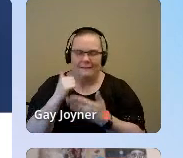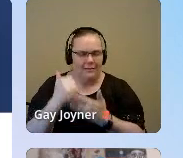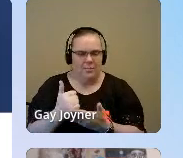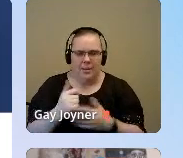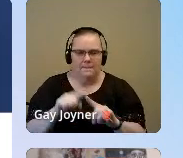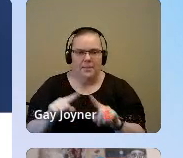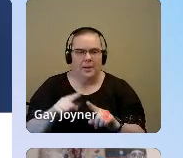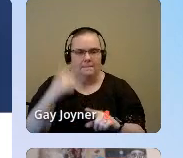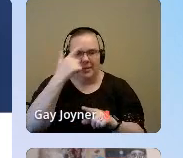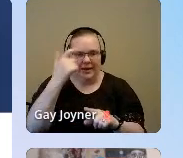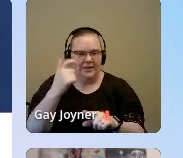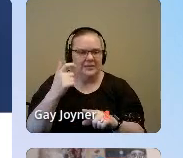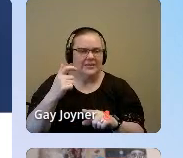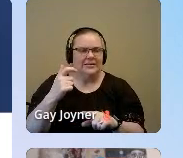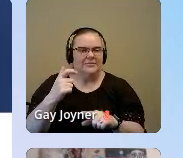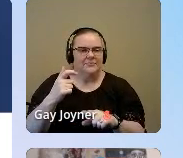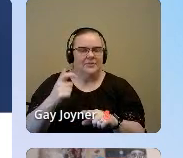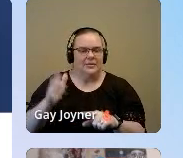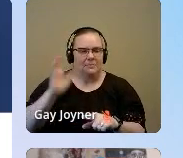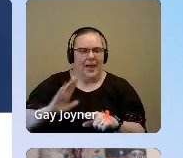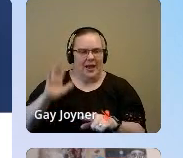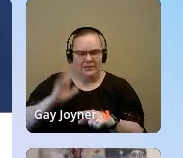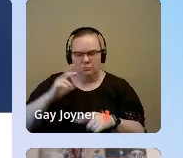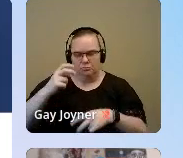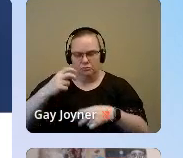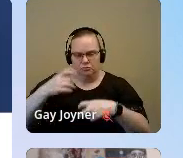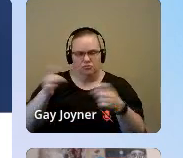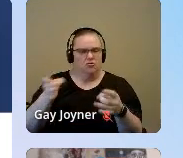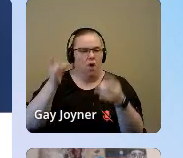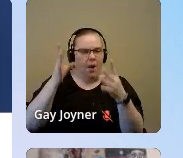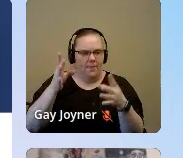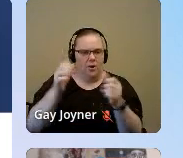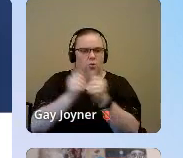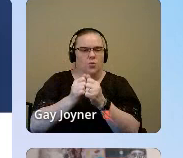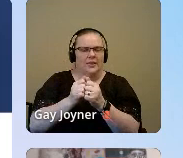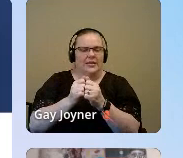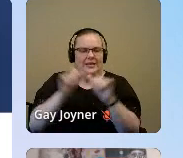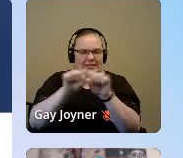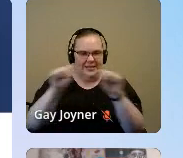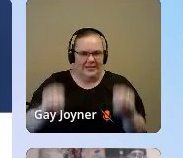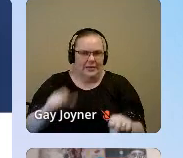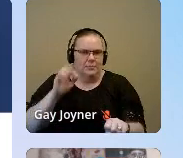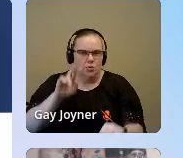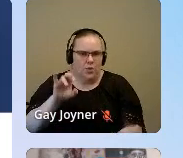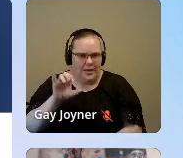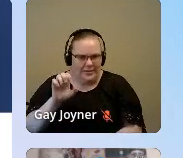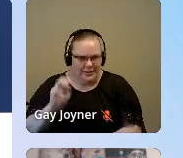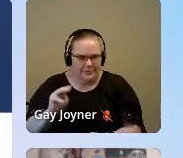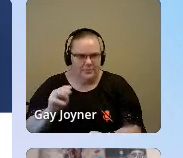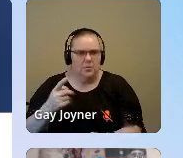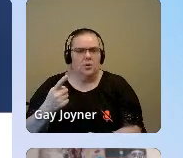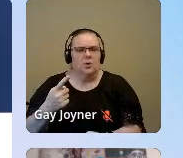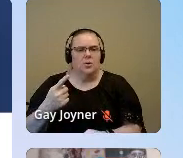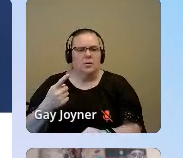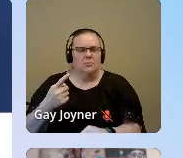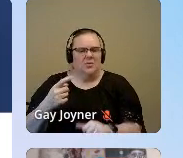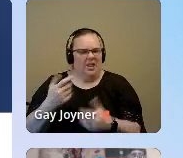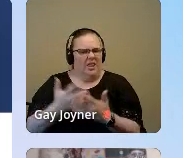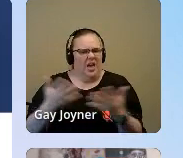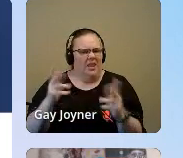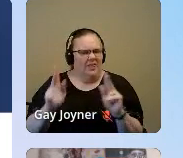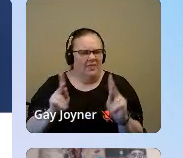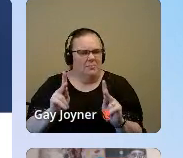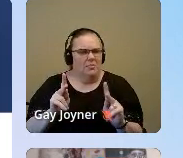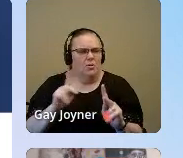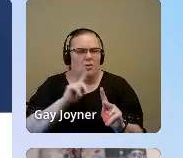trauma with systemic racism that have harmed loved ones, many black families are private. We black people get looked at as keeping secrets from